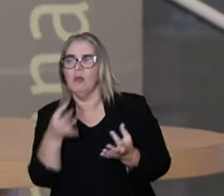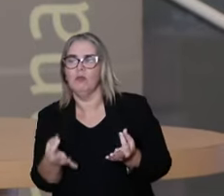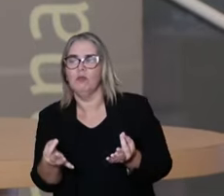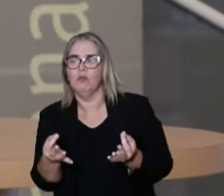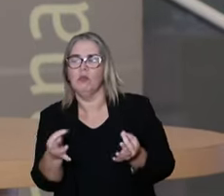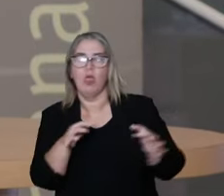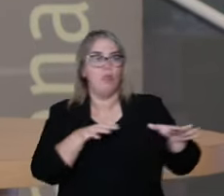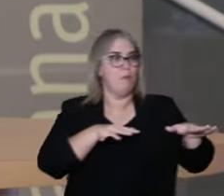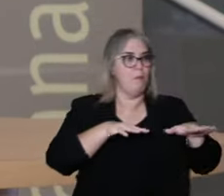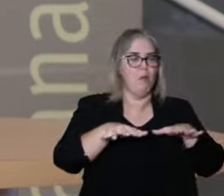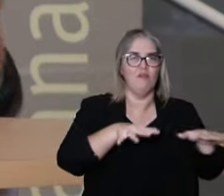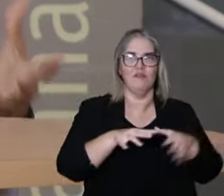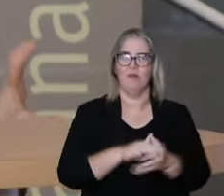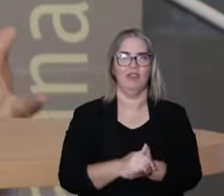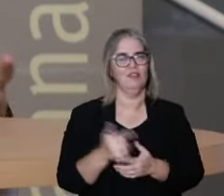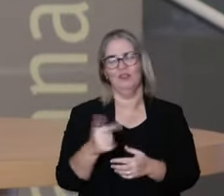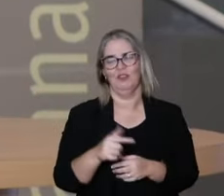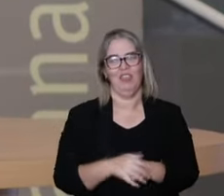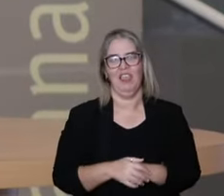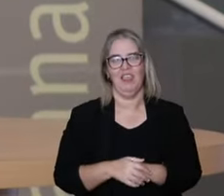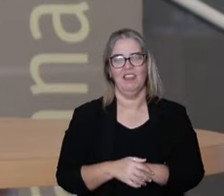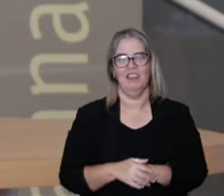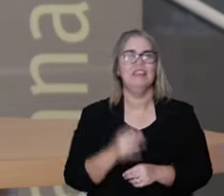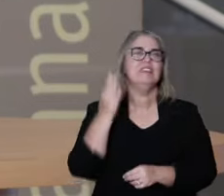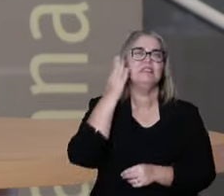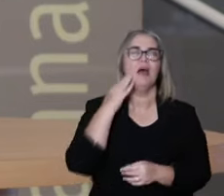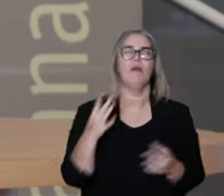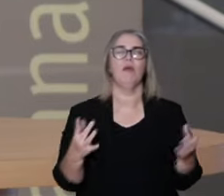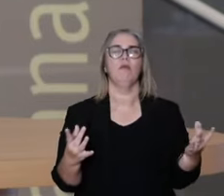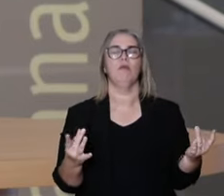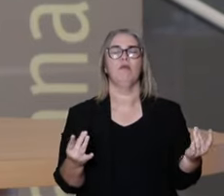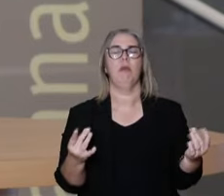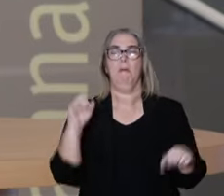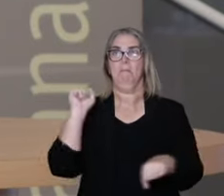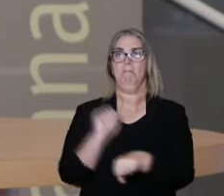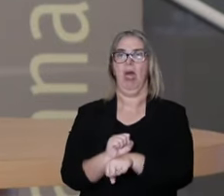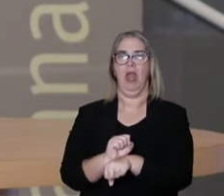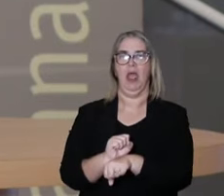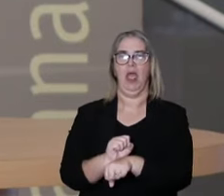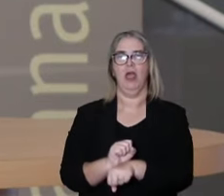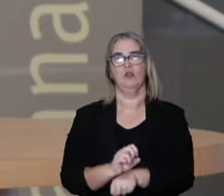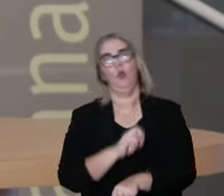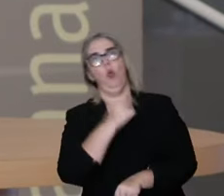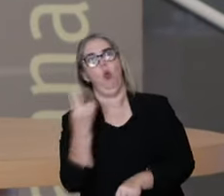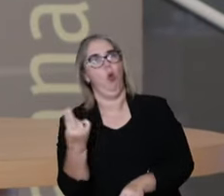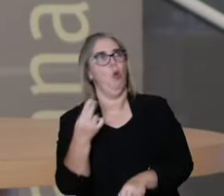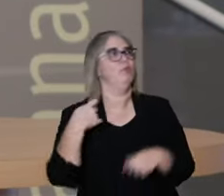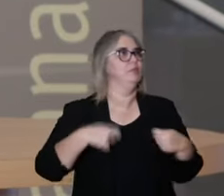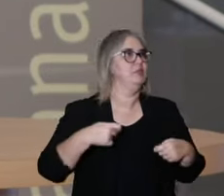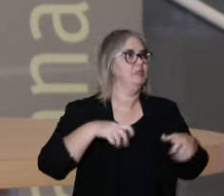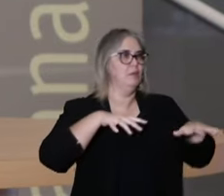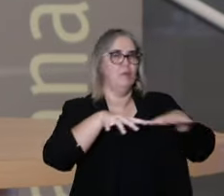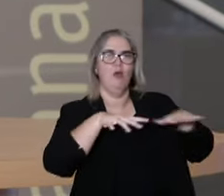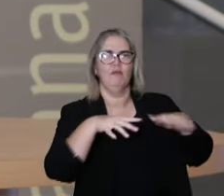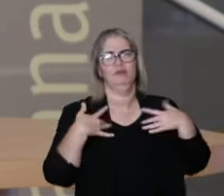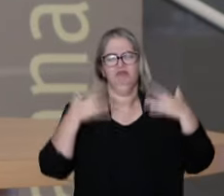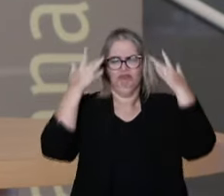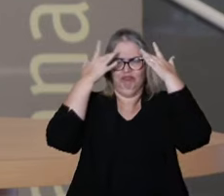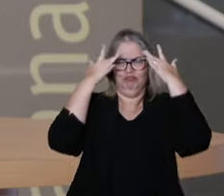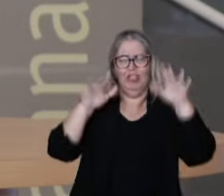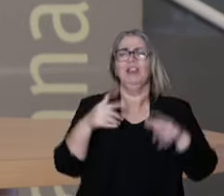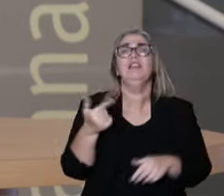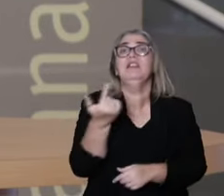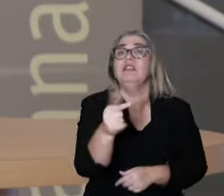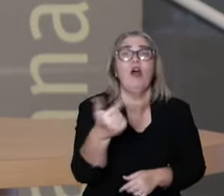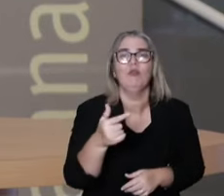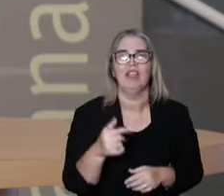movement. There is a possibility of meditation when you are standing still. For those who are meditating, they are